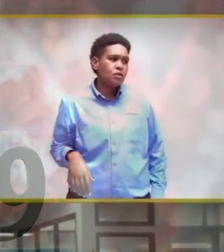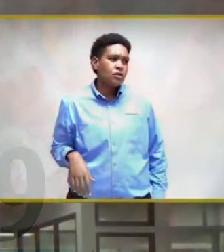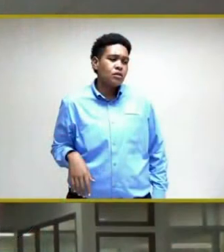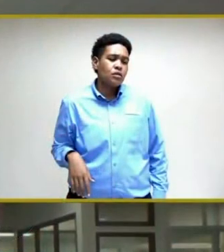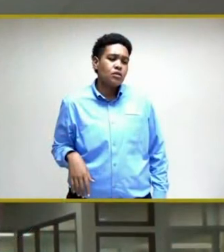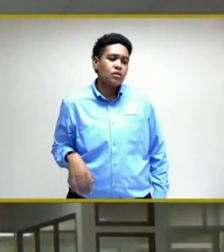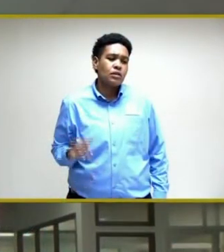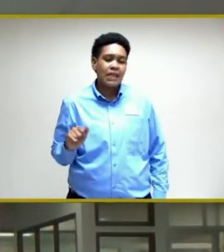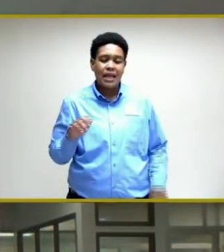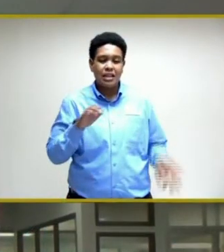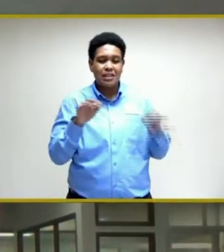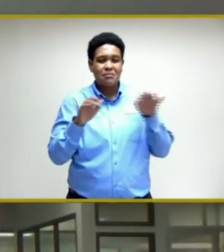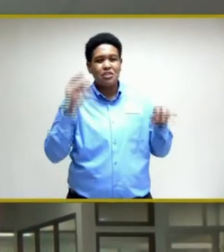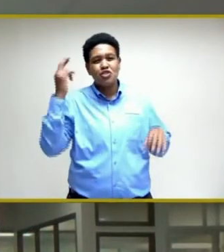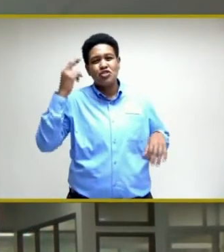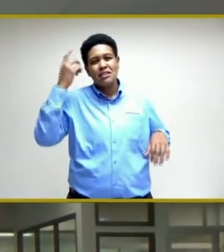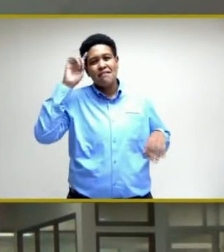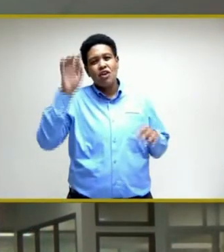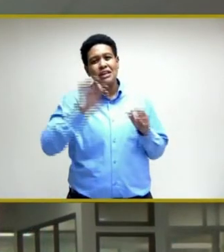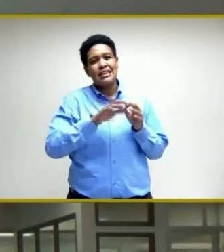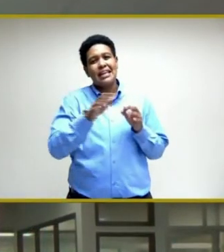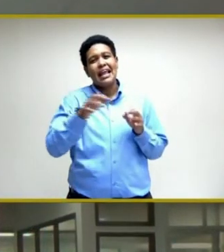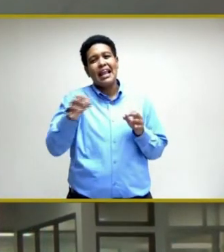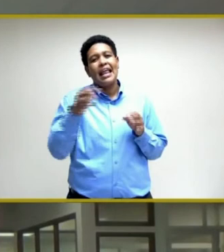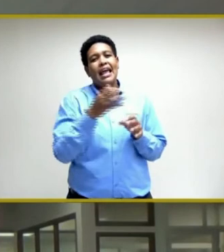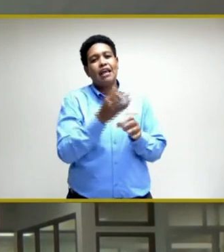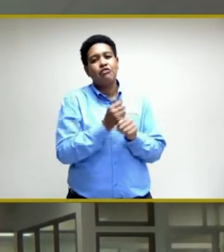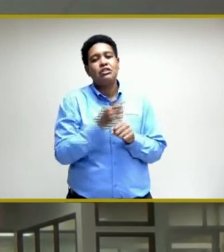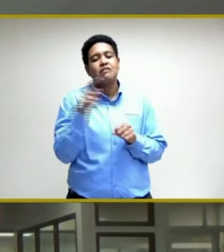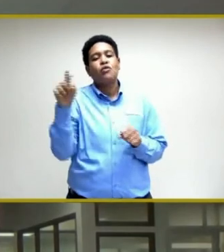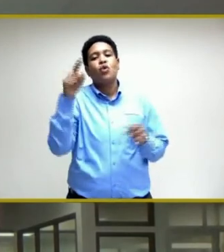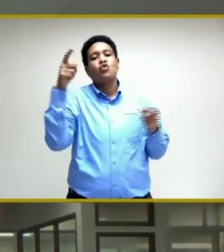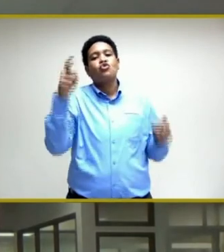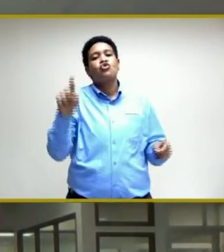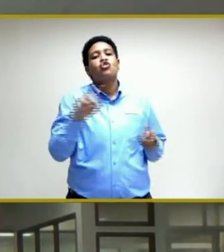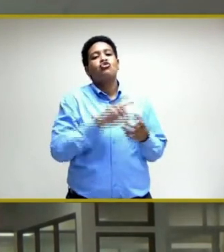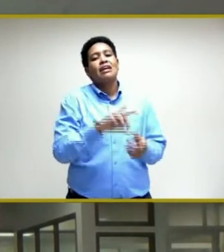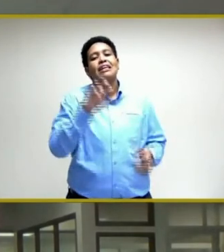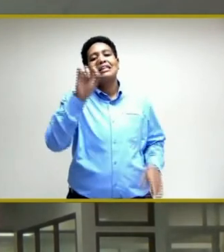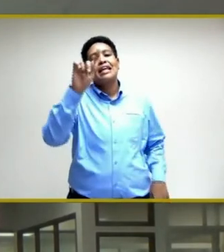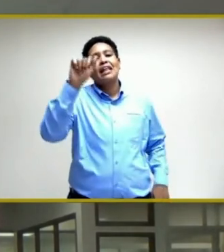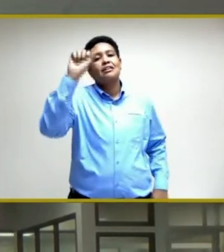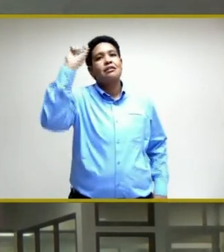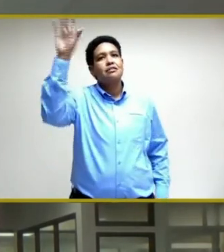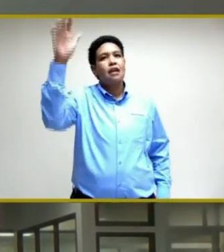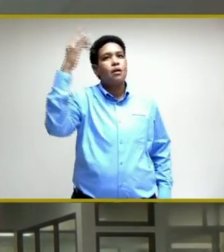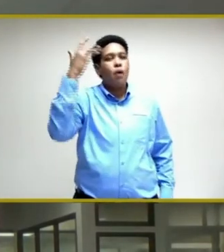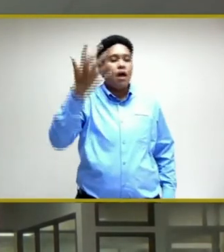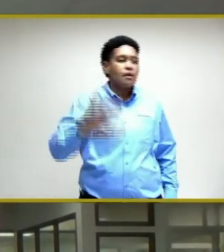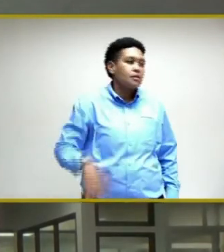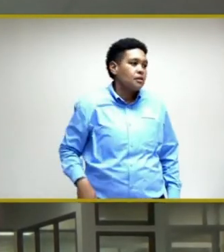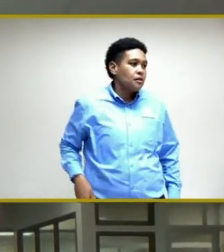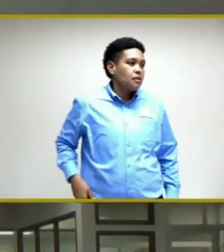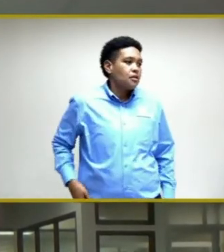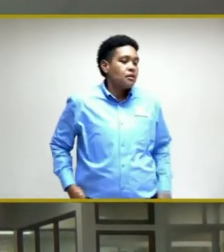you explain the reason for the delay in receiving those results of the samples you had sent for the Delta variant?